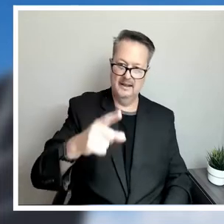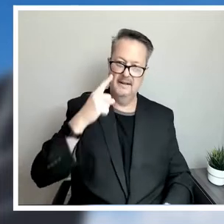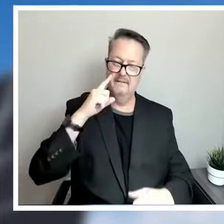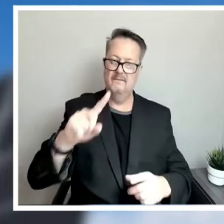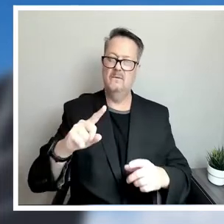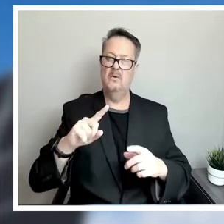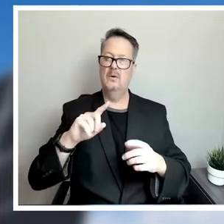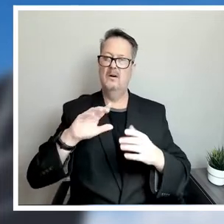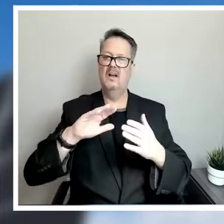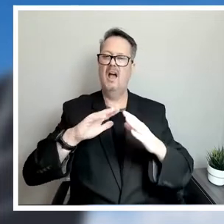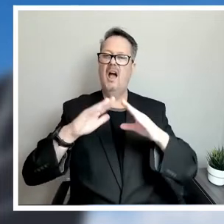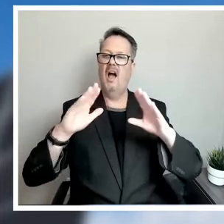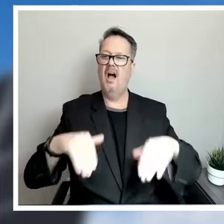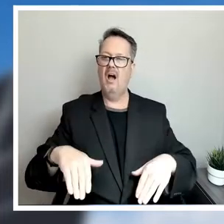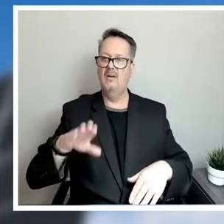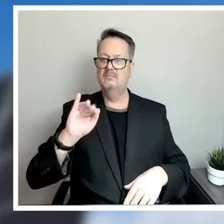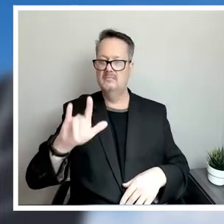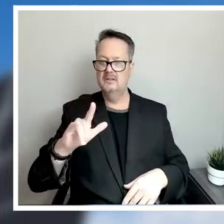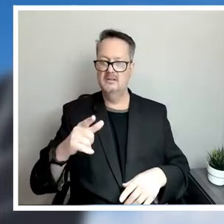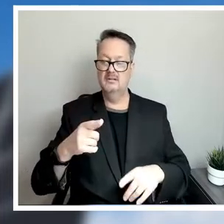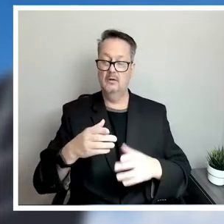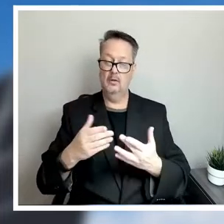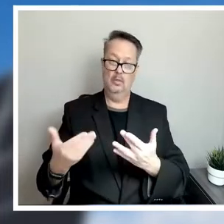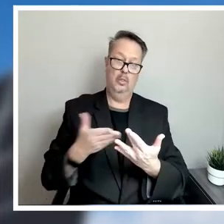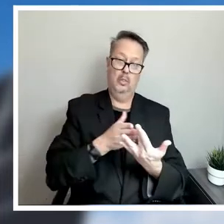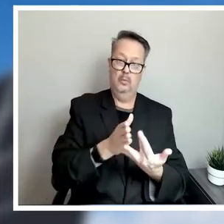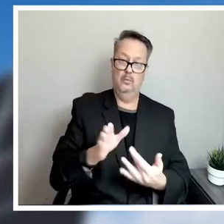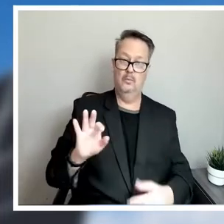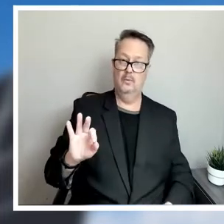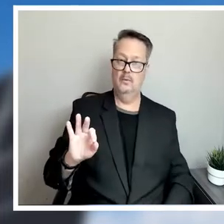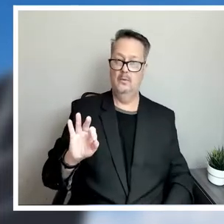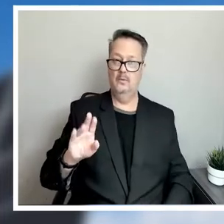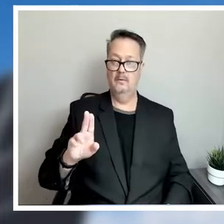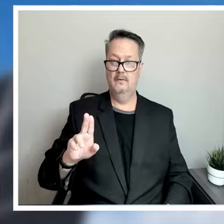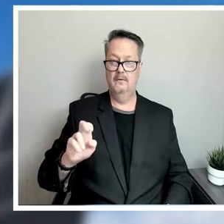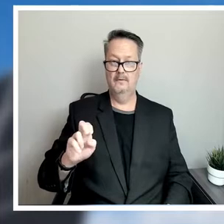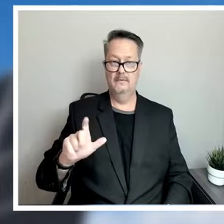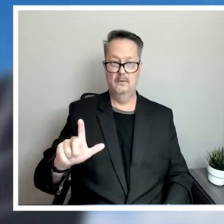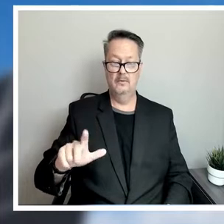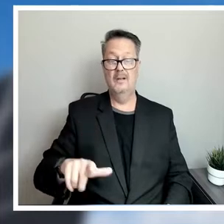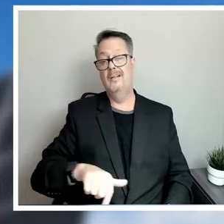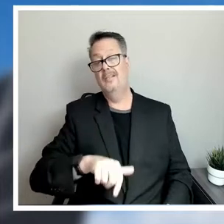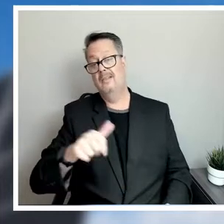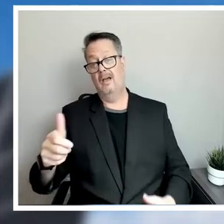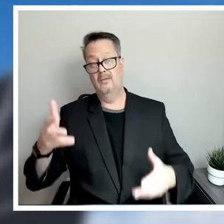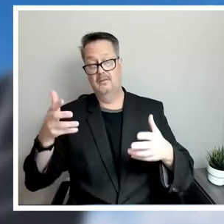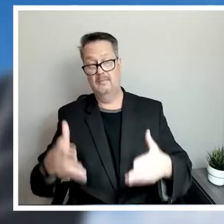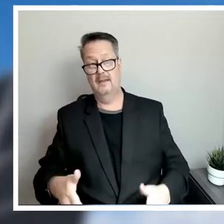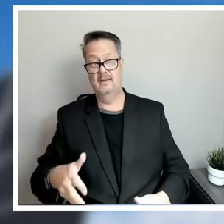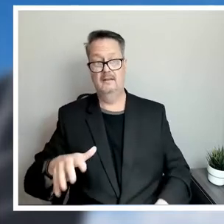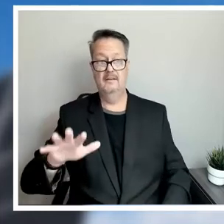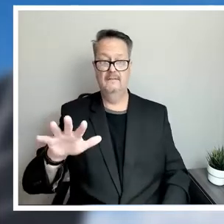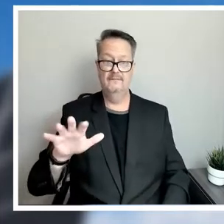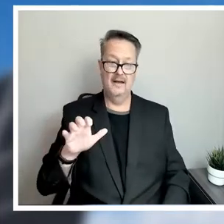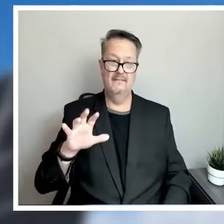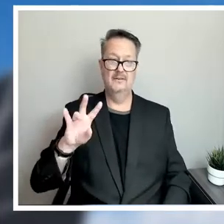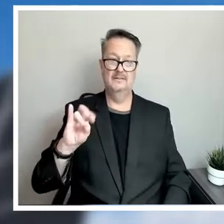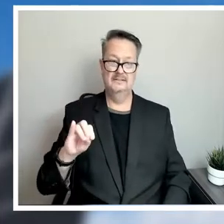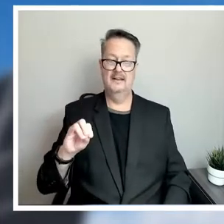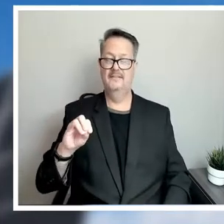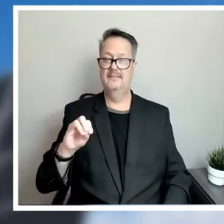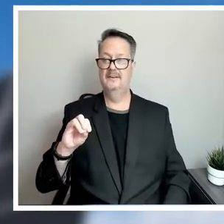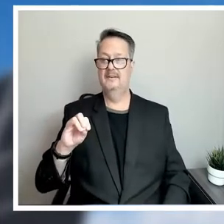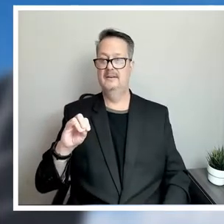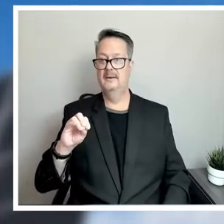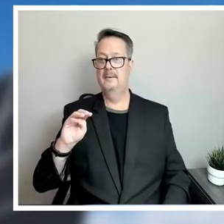bill that will go through fuel, and I'll point out again, the other remaining $587 million that we are disputing, we have